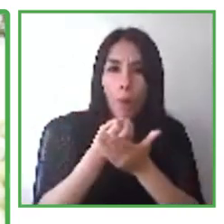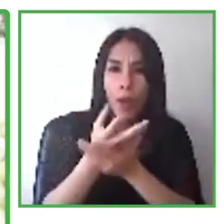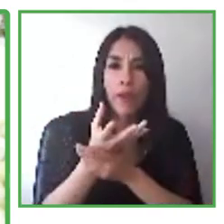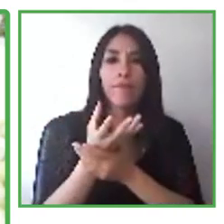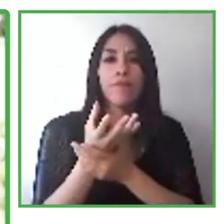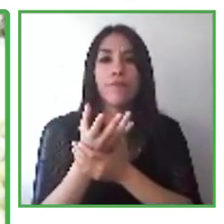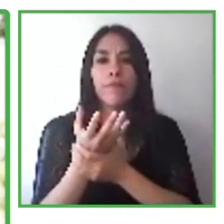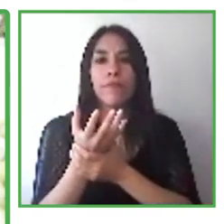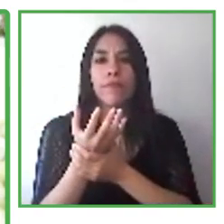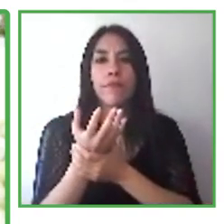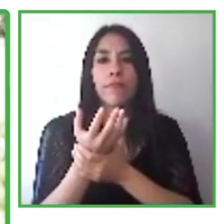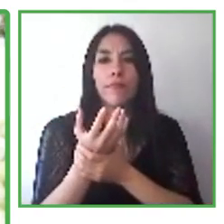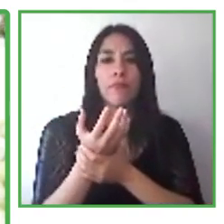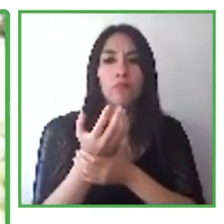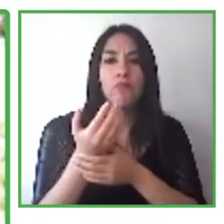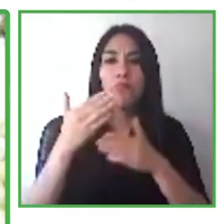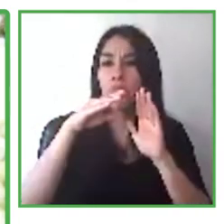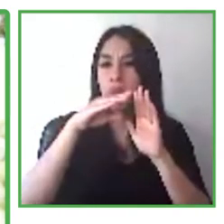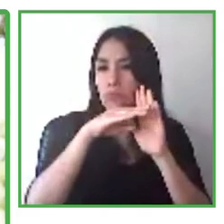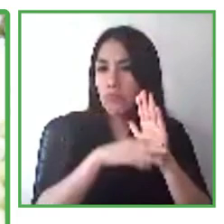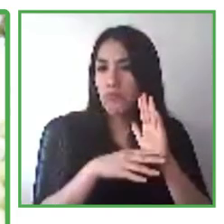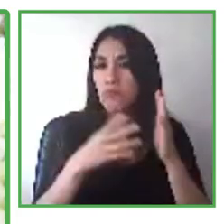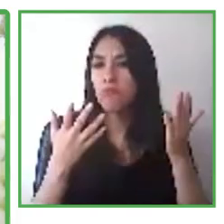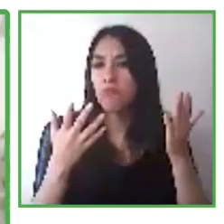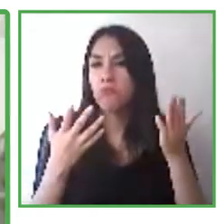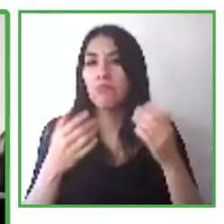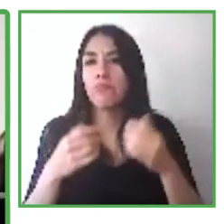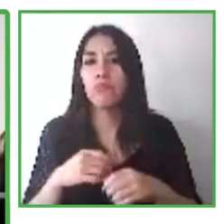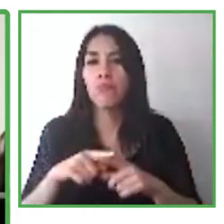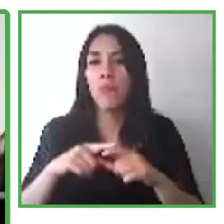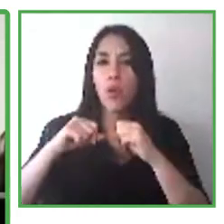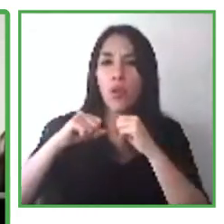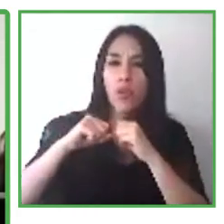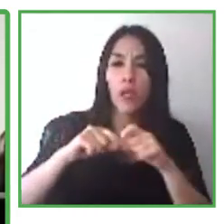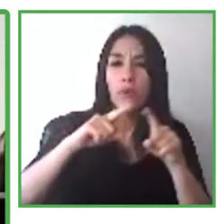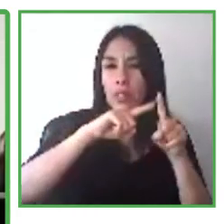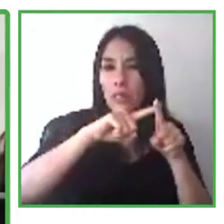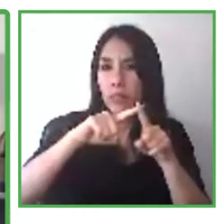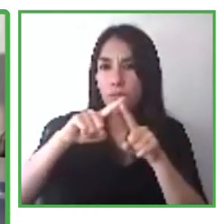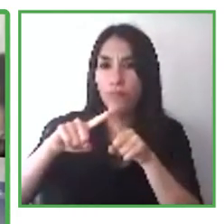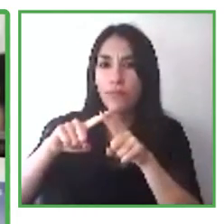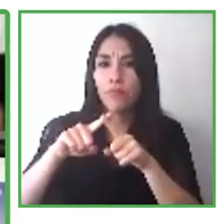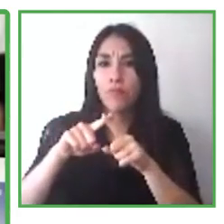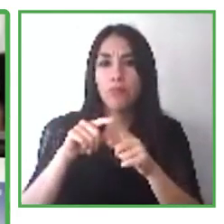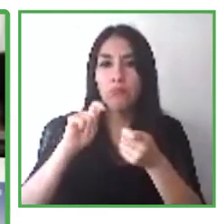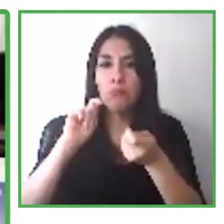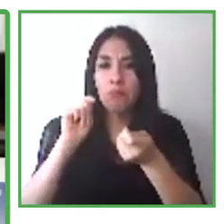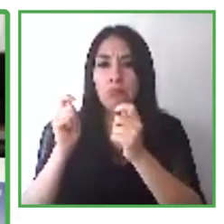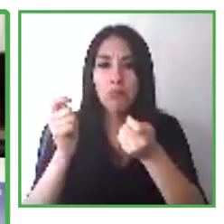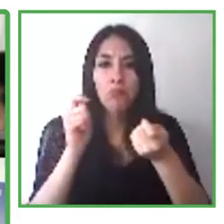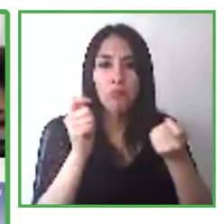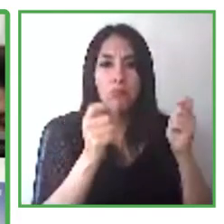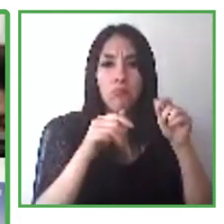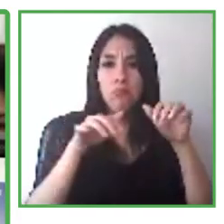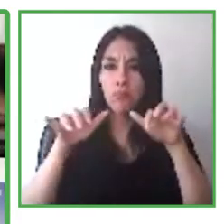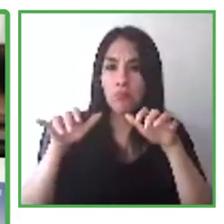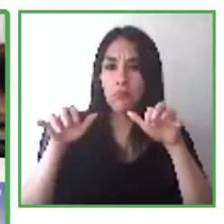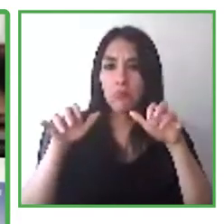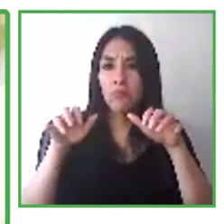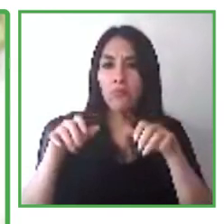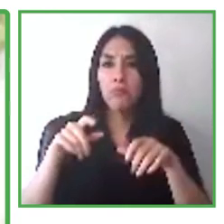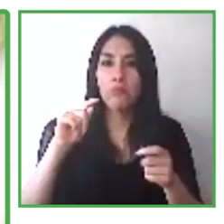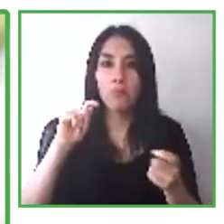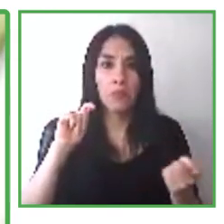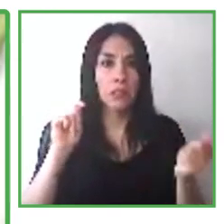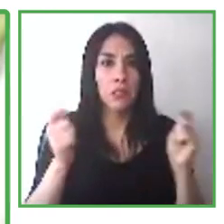course we learned how to download antivirus software and then configure the work